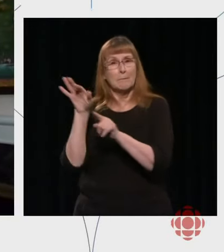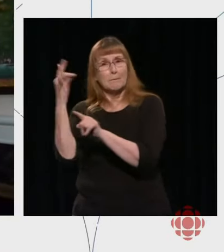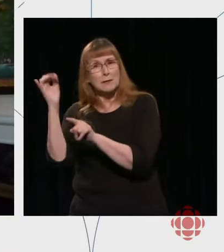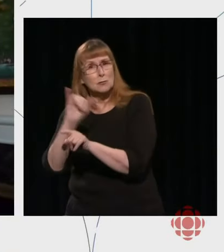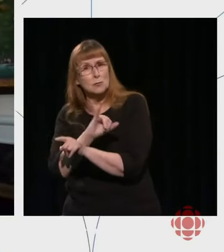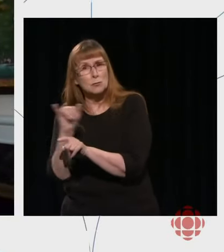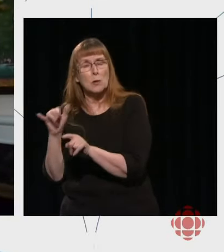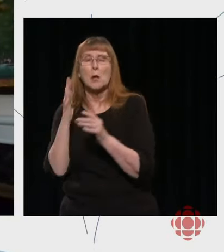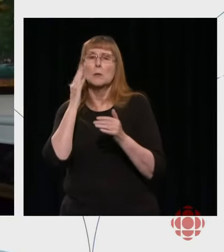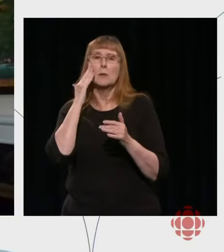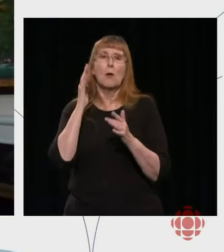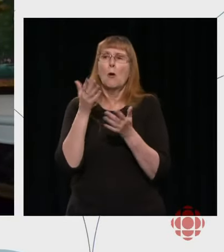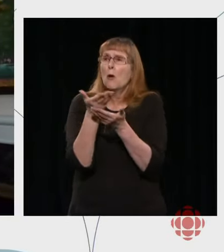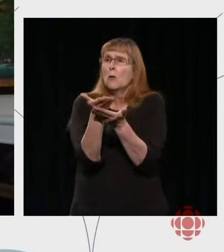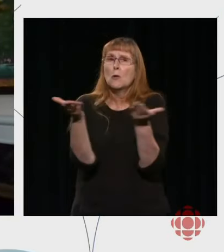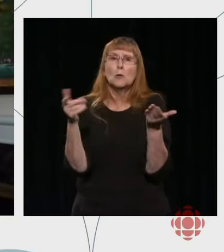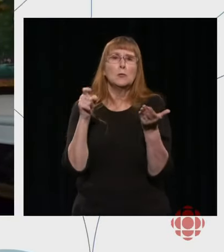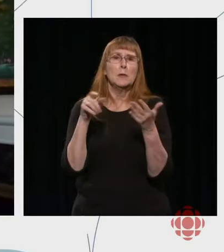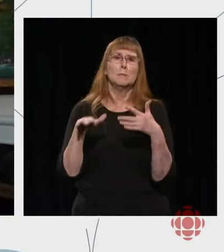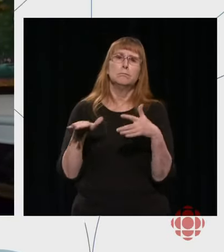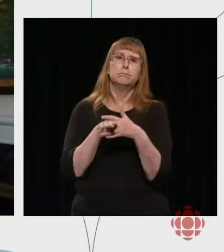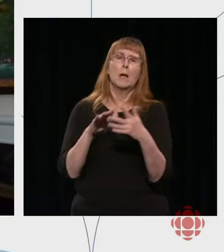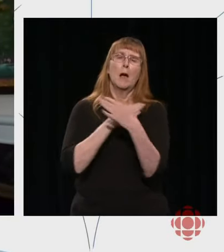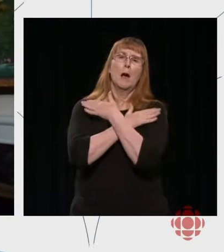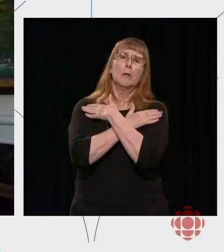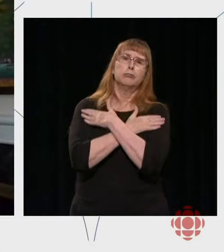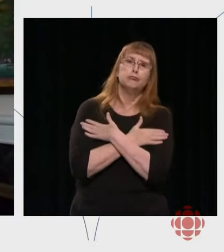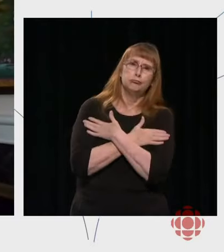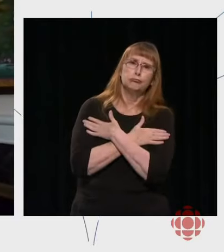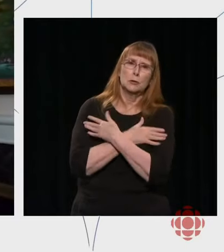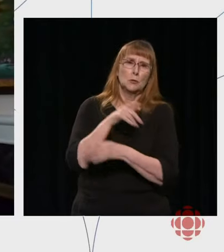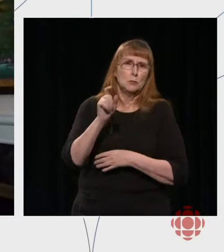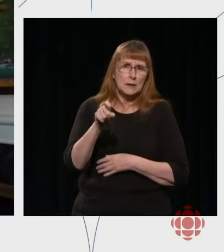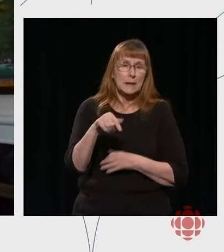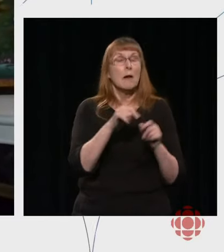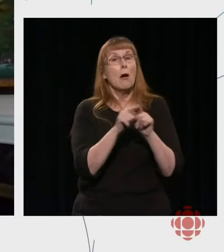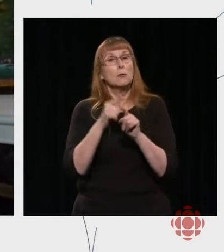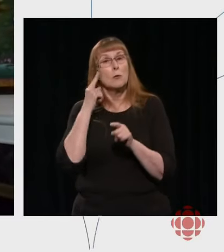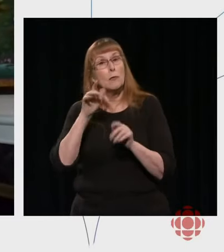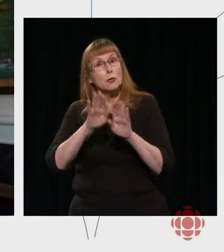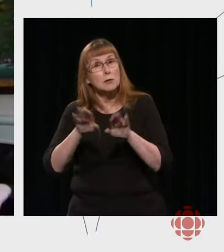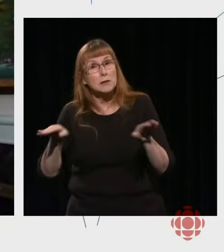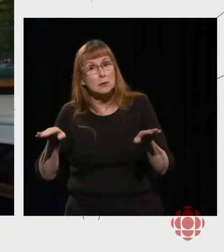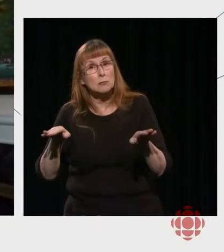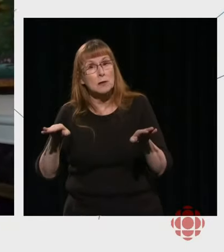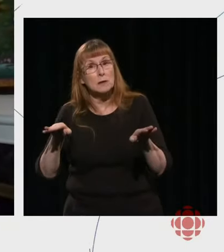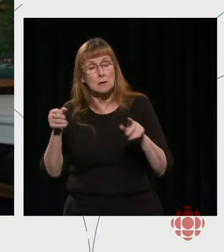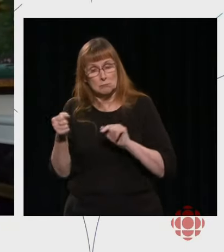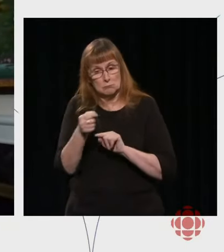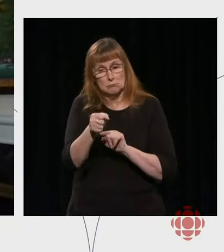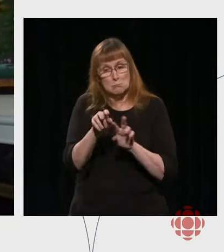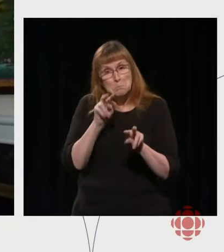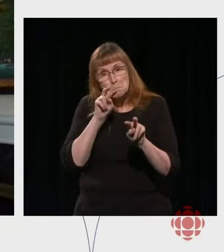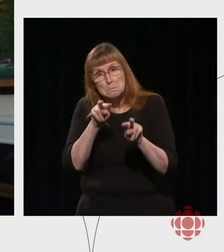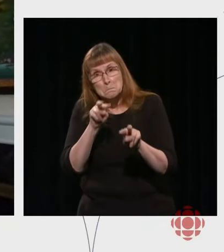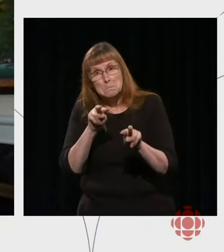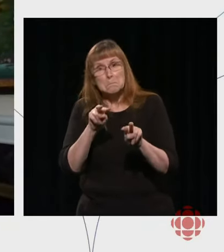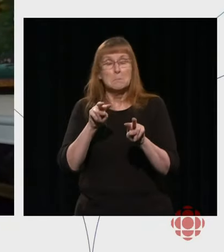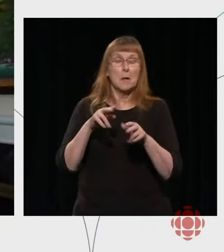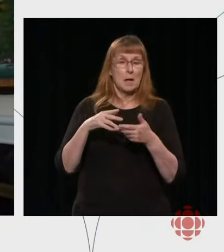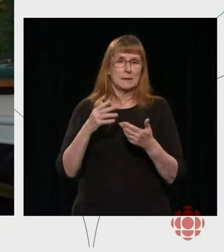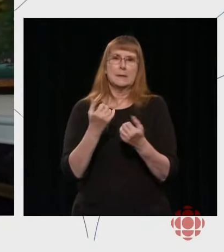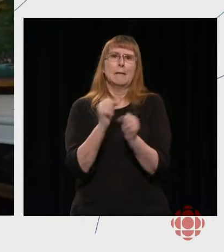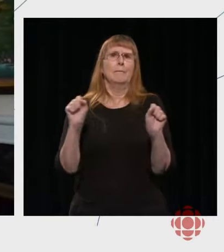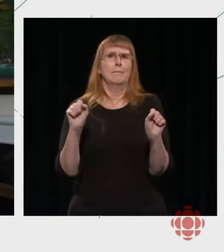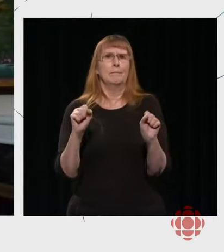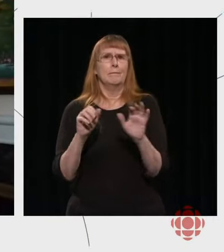families need a break, and they need a safe place for their kids. Right now, both CBC and Radio-Canada